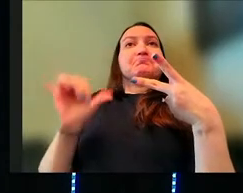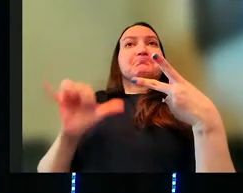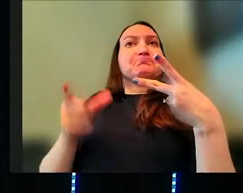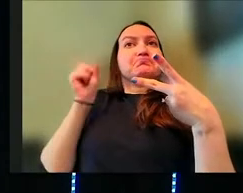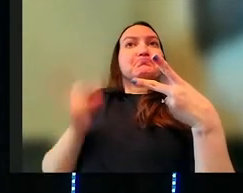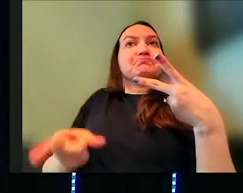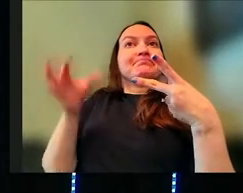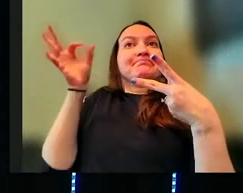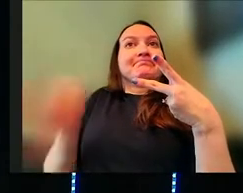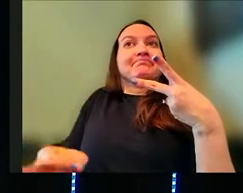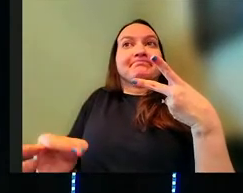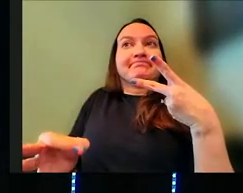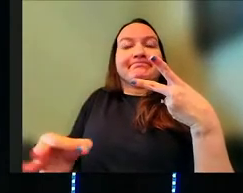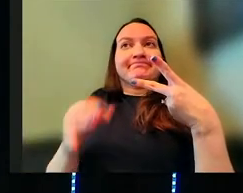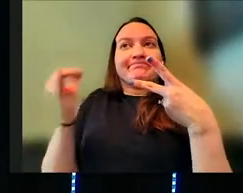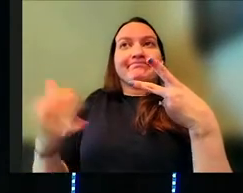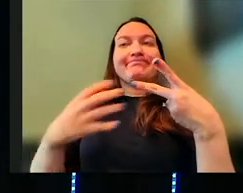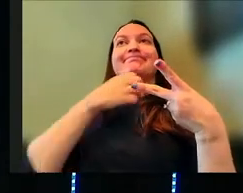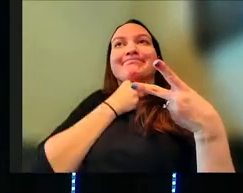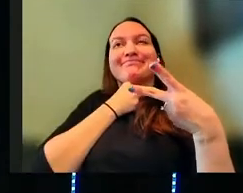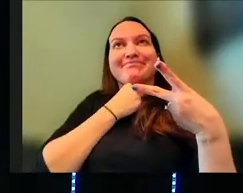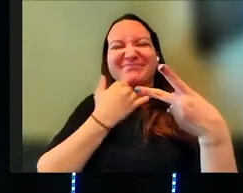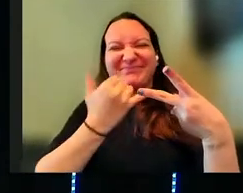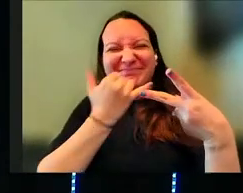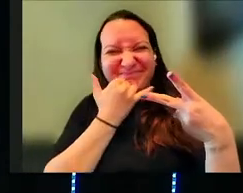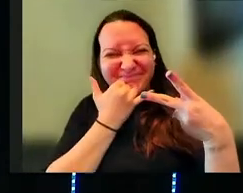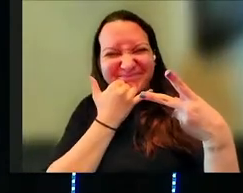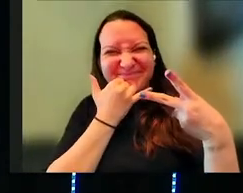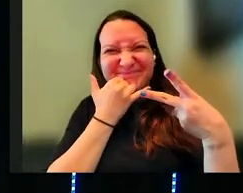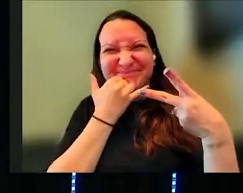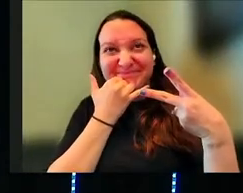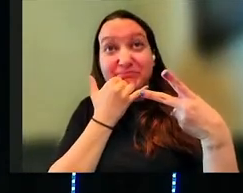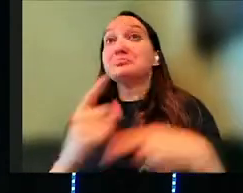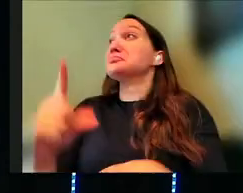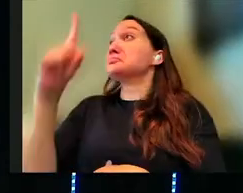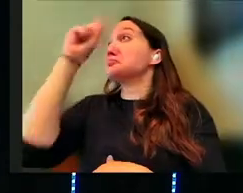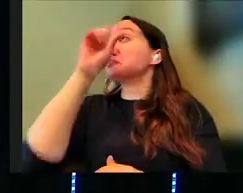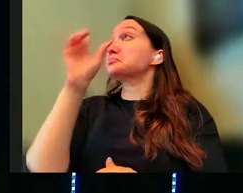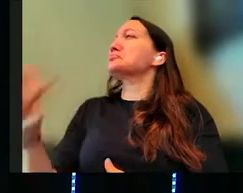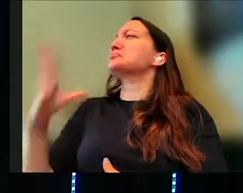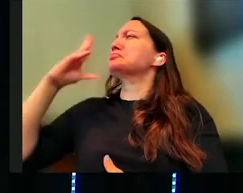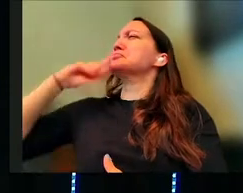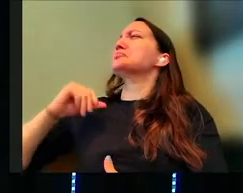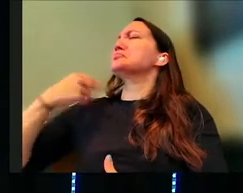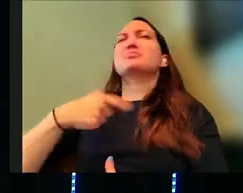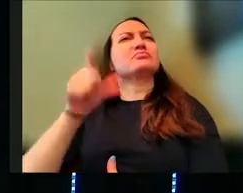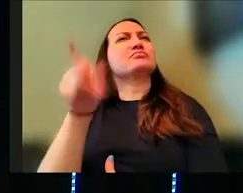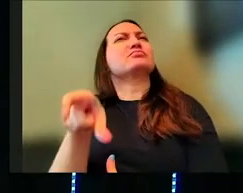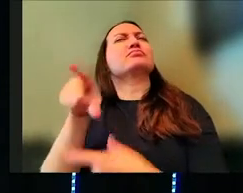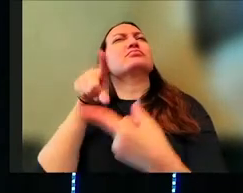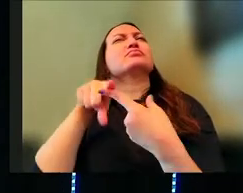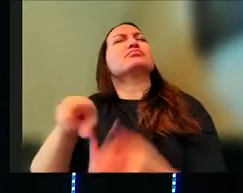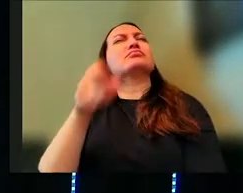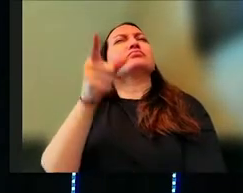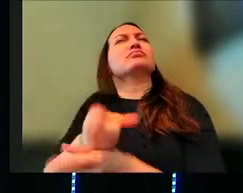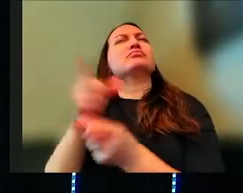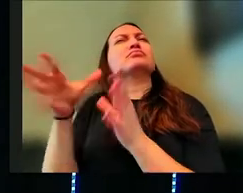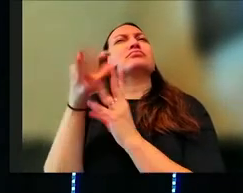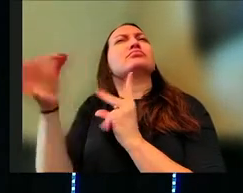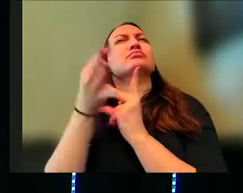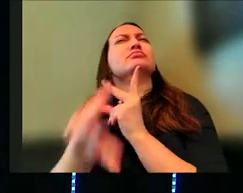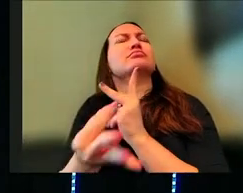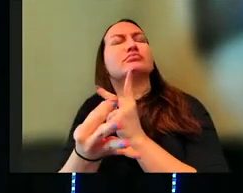and we're wrong. Have ever been there before? We think we know I should do this thing. This is the right choice to make